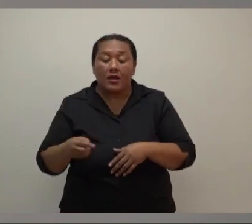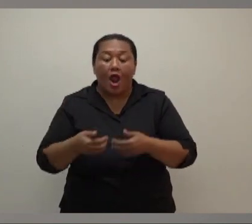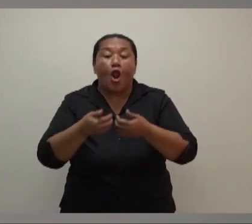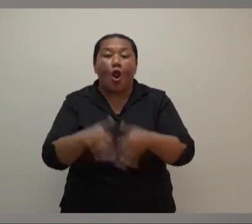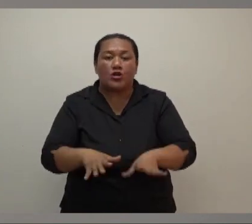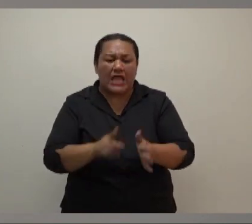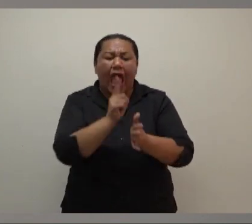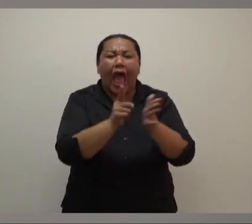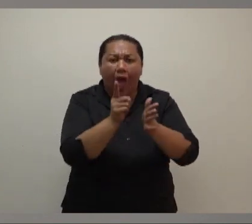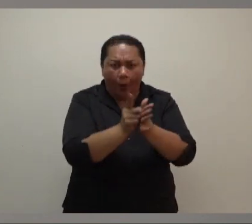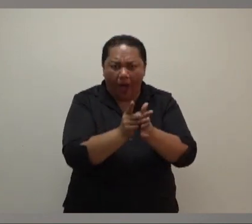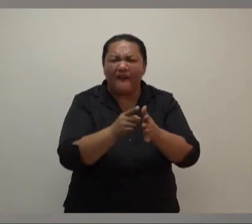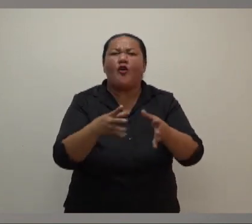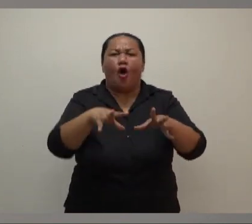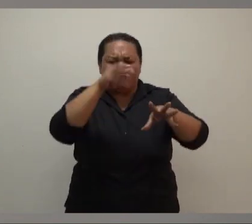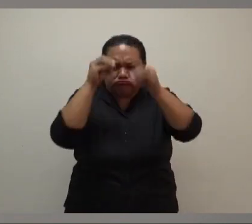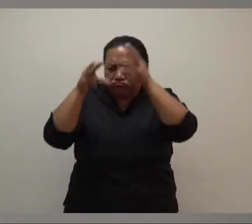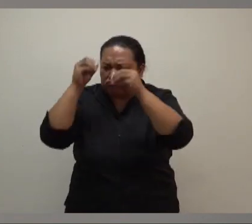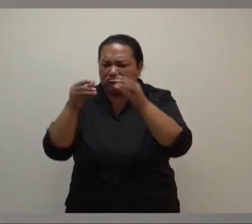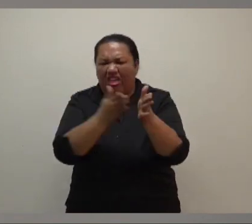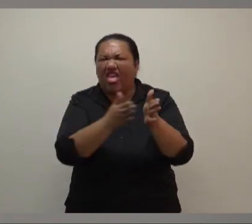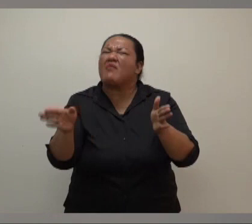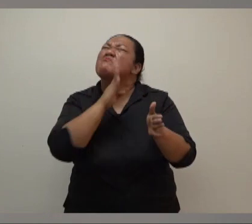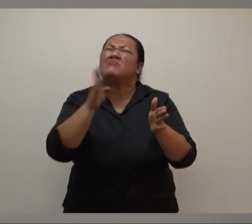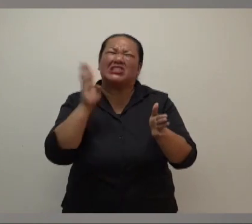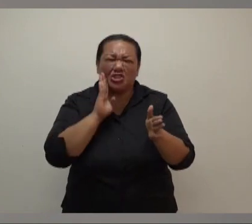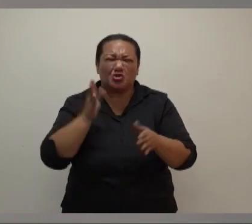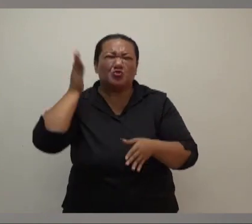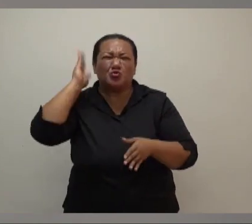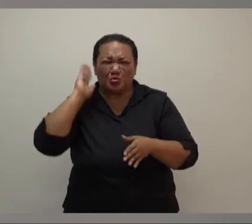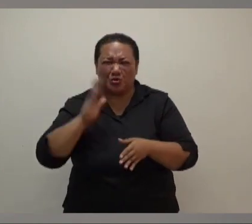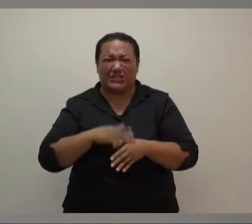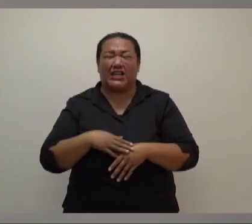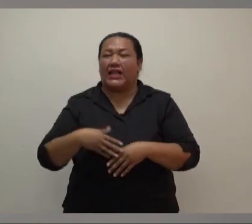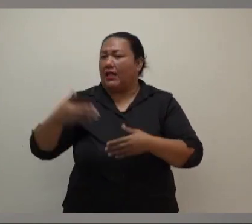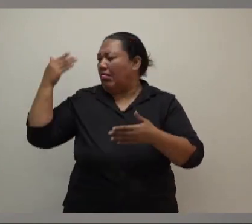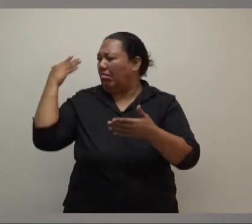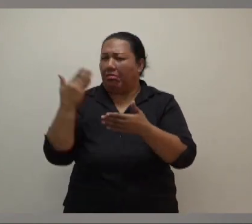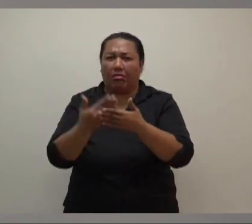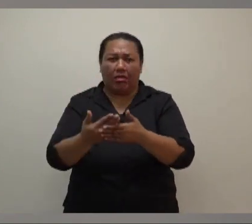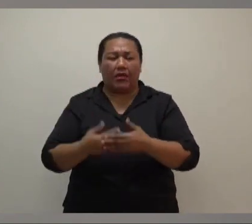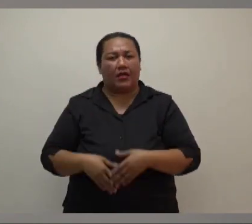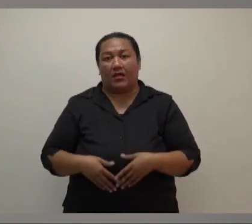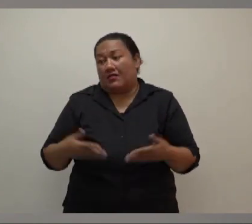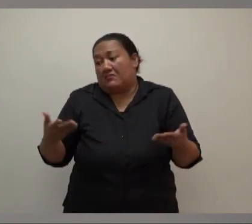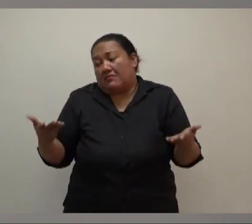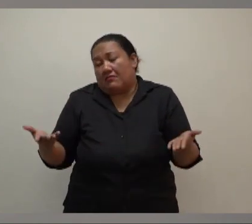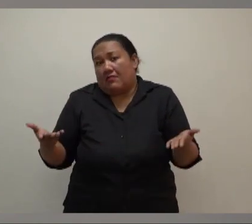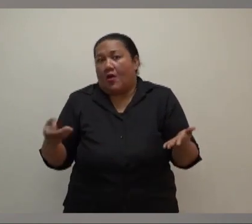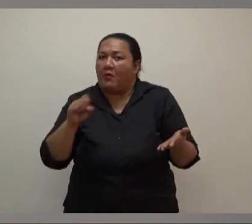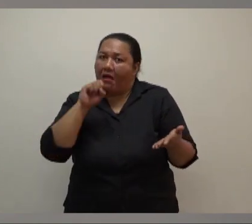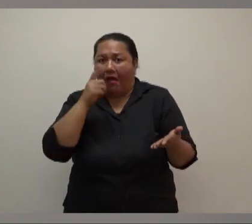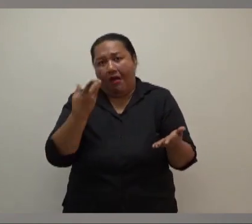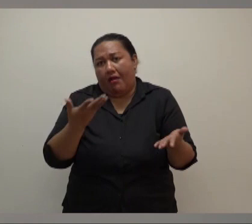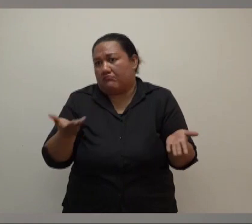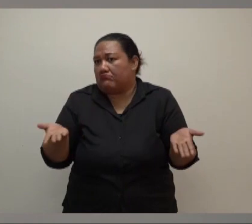-person learning each. That is 200 million hours of lost in-person learning and we cannot afford many more.